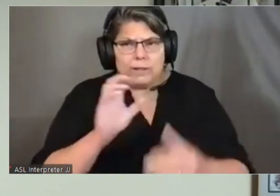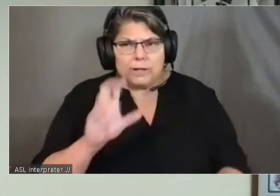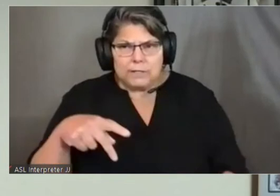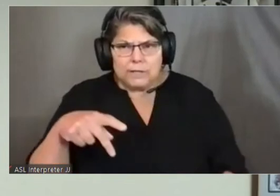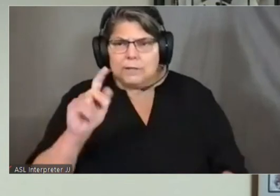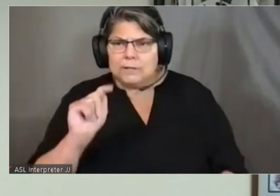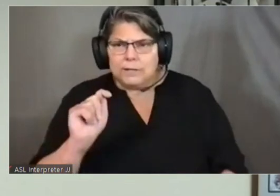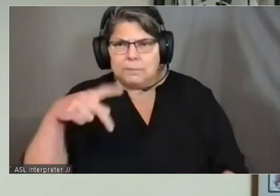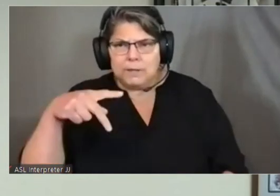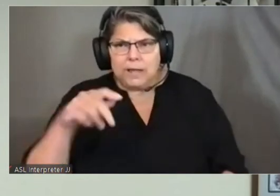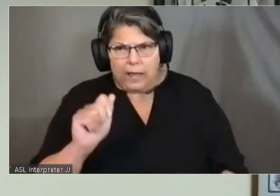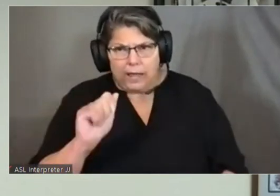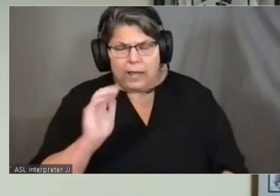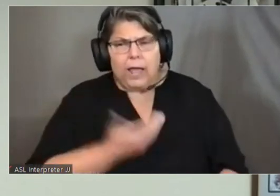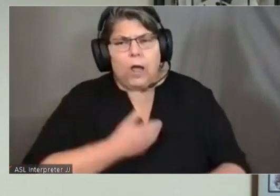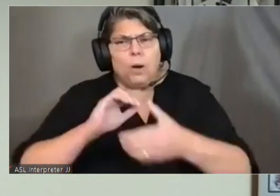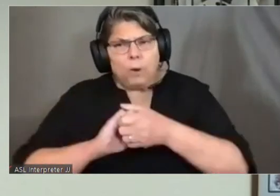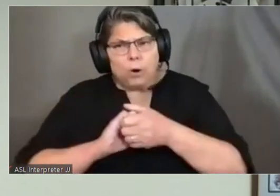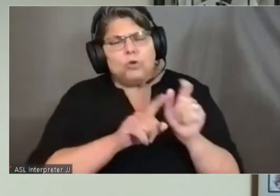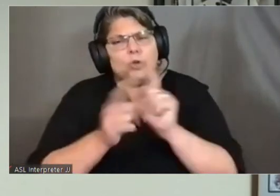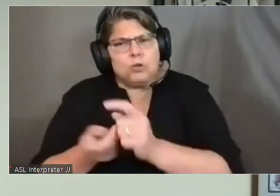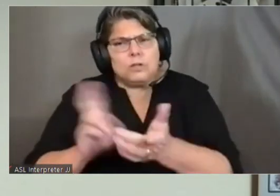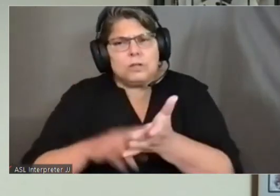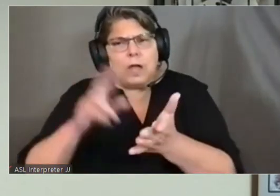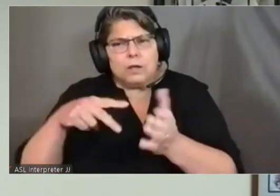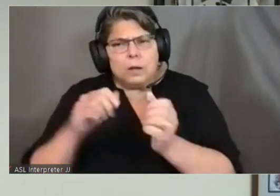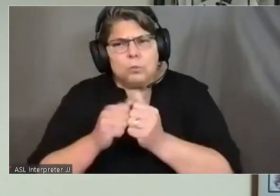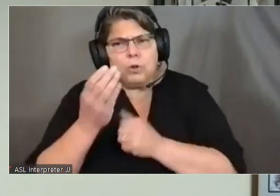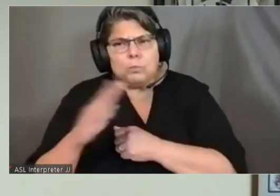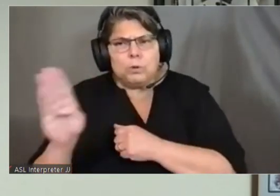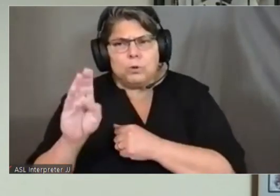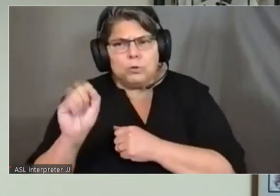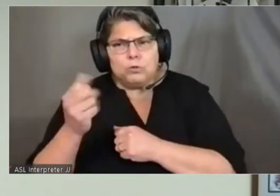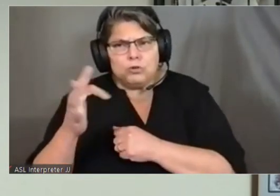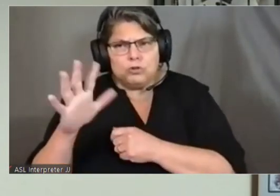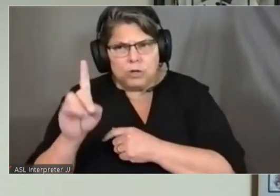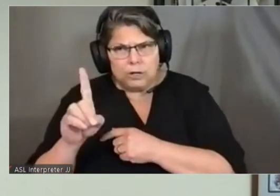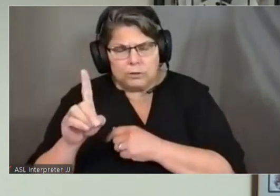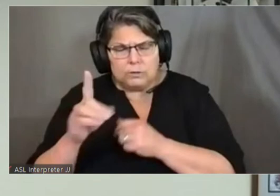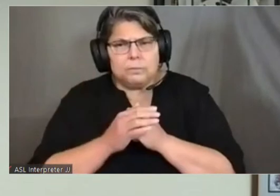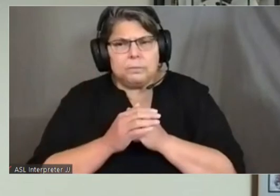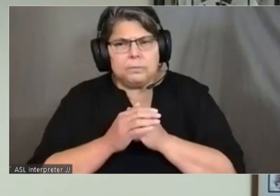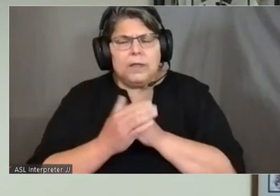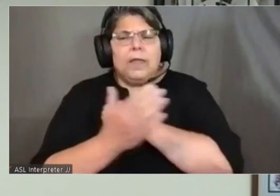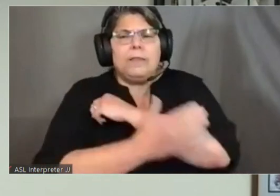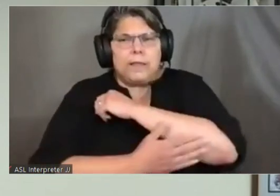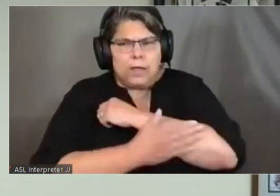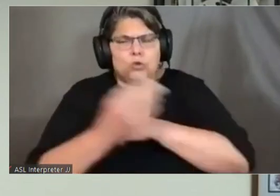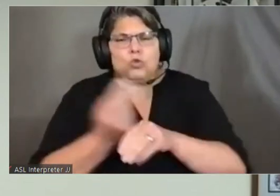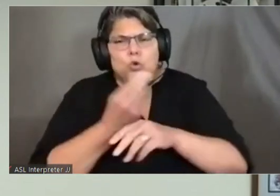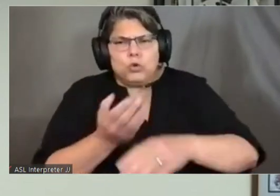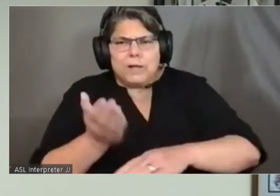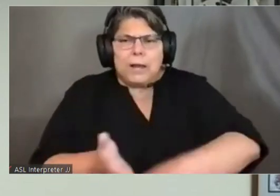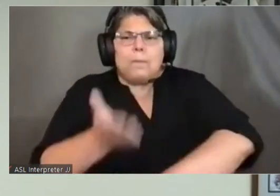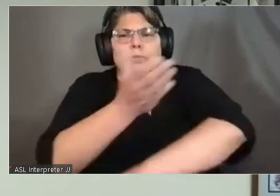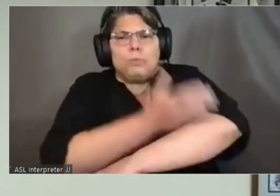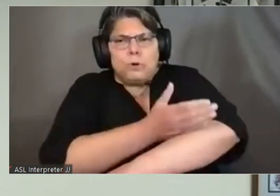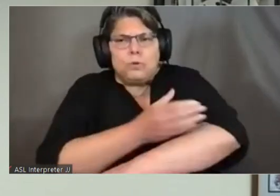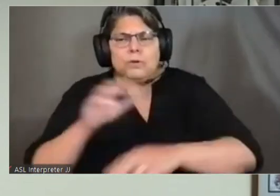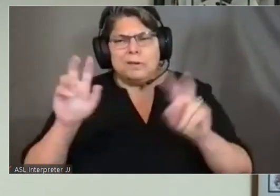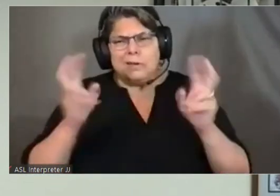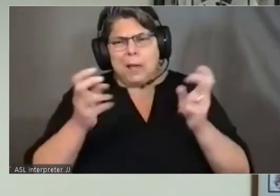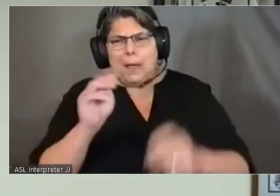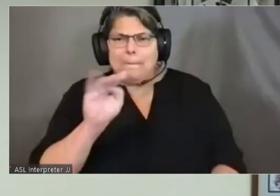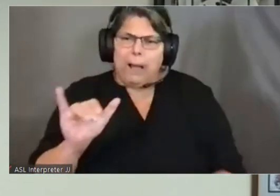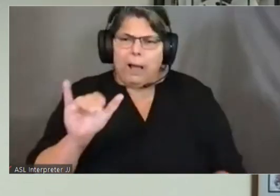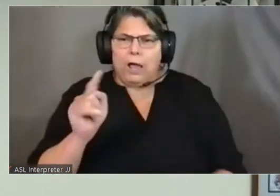have also signed up with Blue Shield. The county is using and improved my turn for county events and our partners are